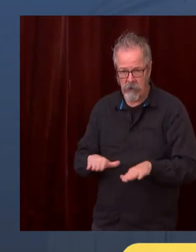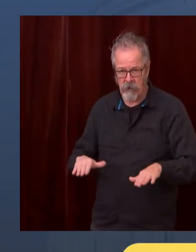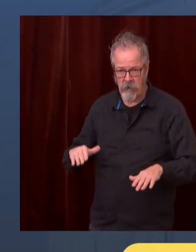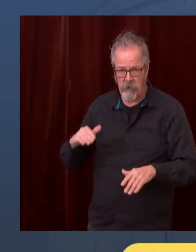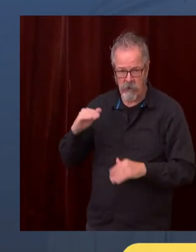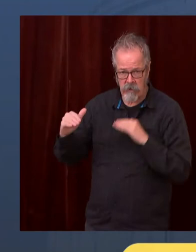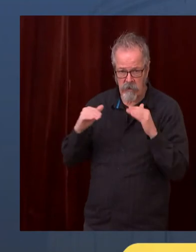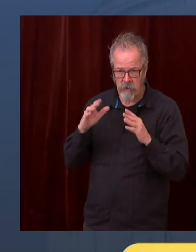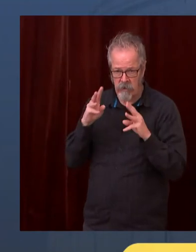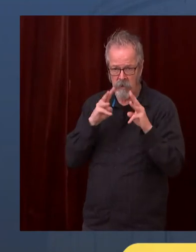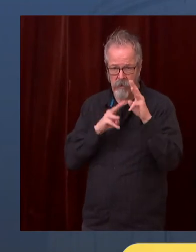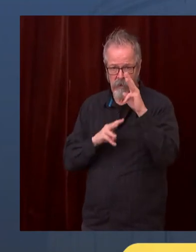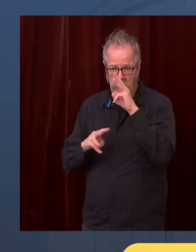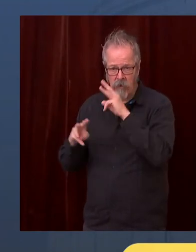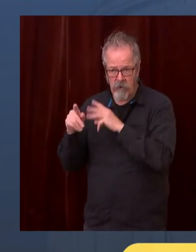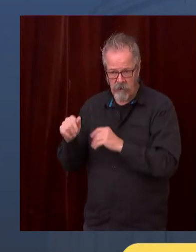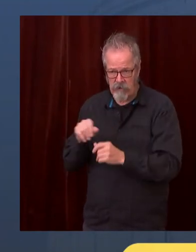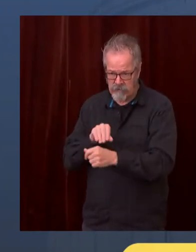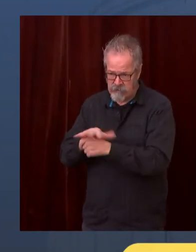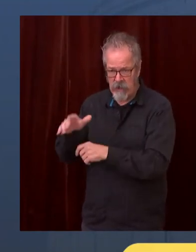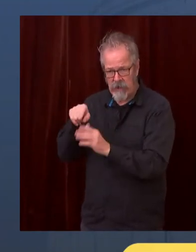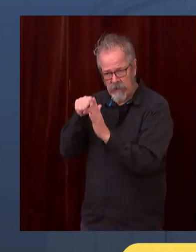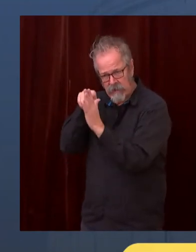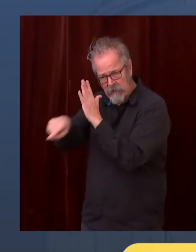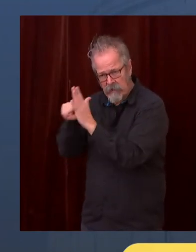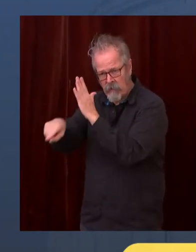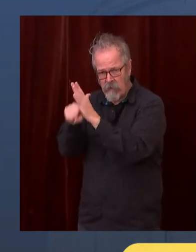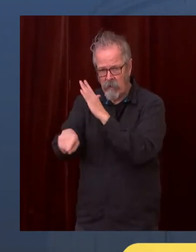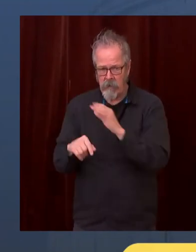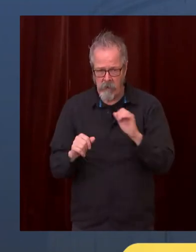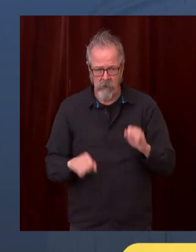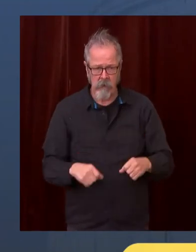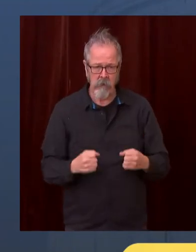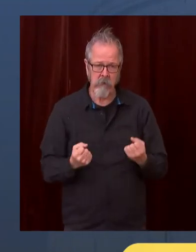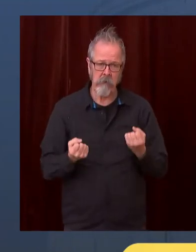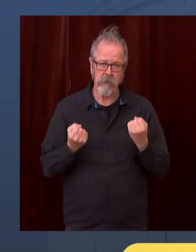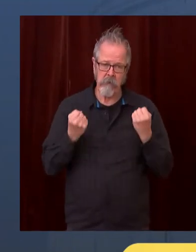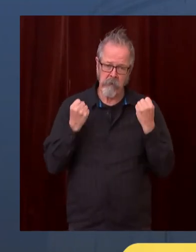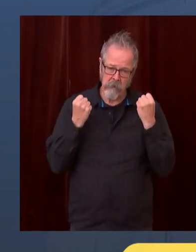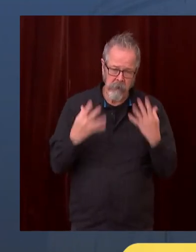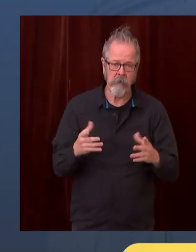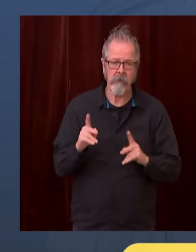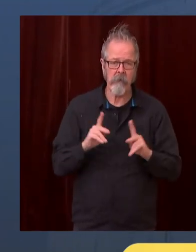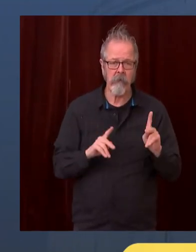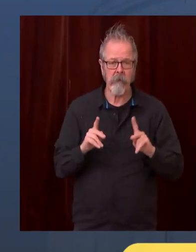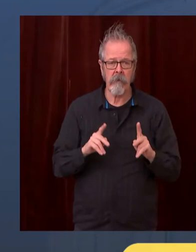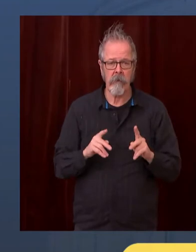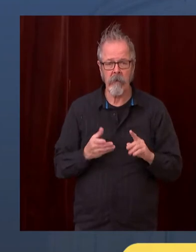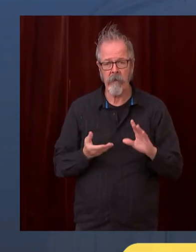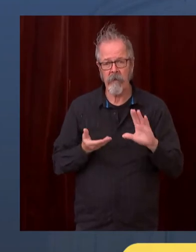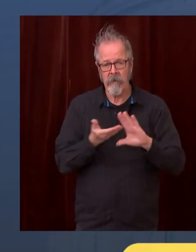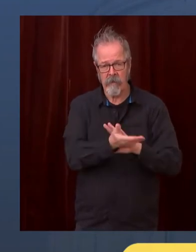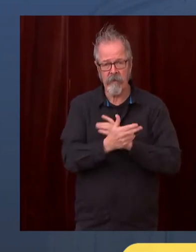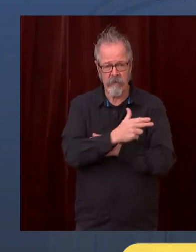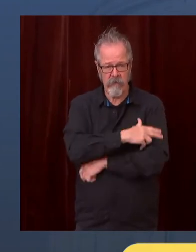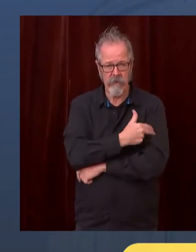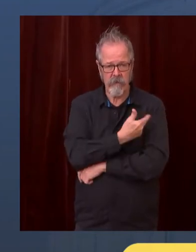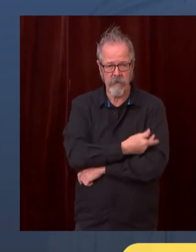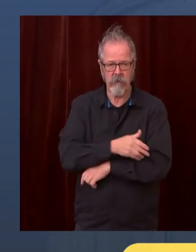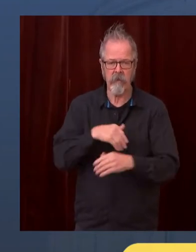people under 60 years old. So we know that people of all ages can get really sick from this infection.